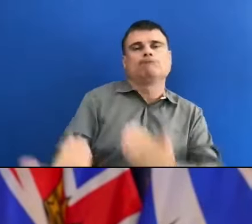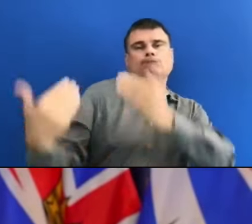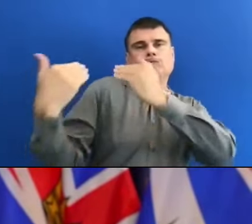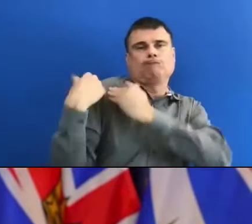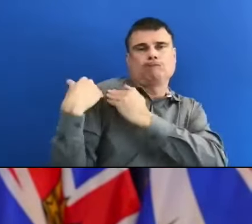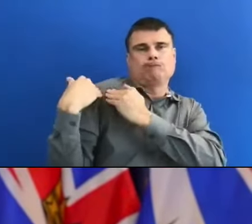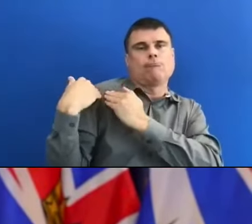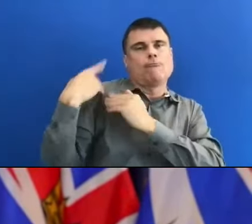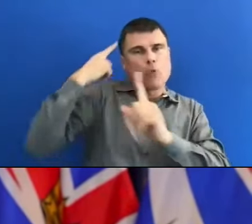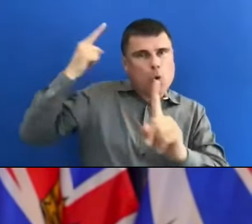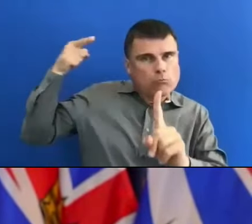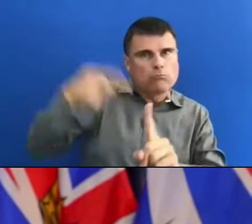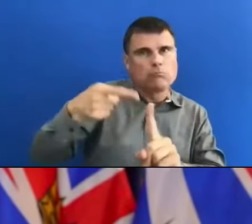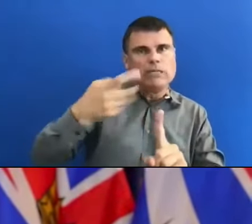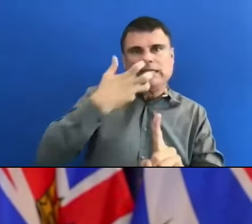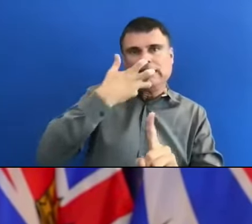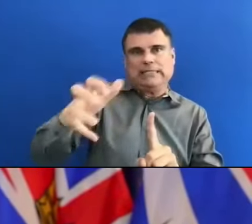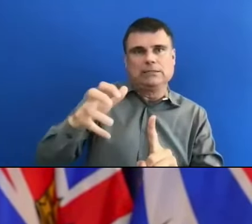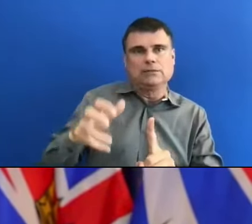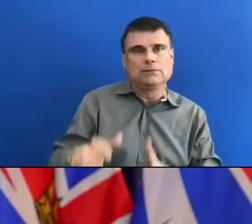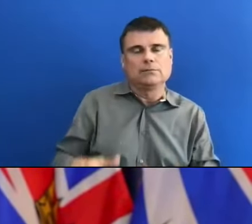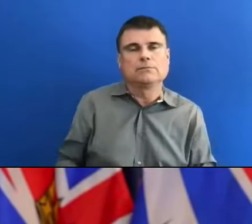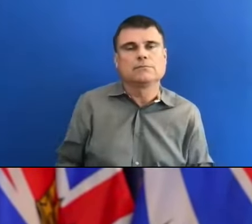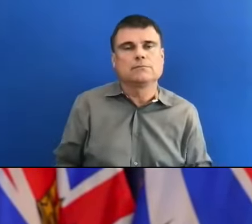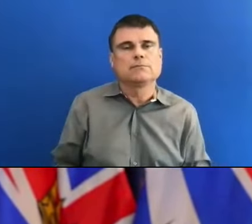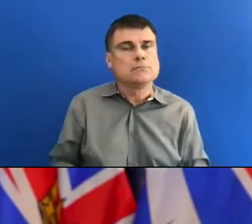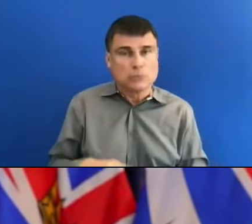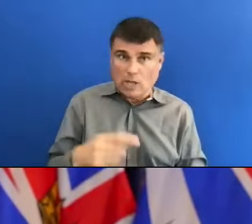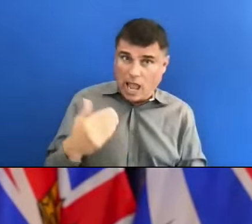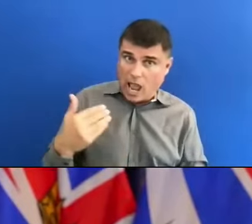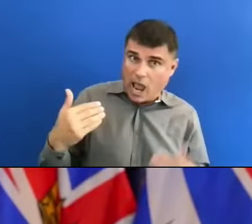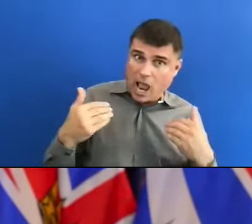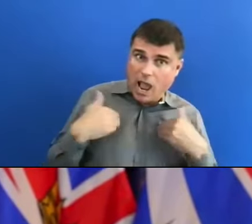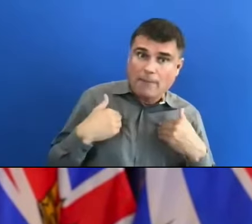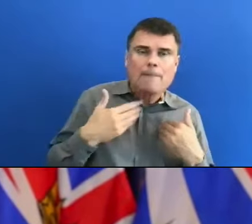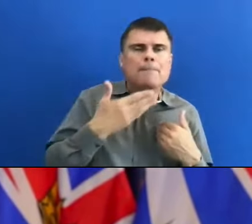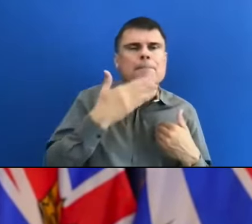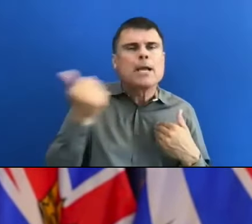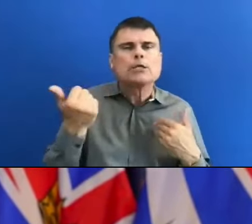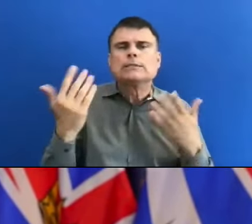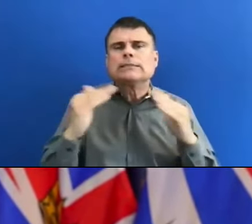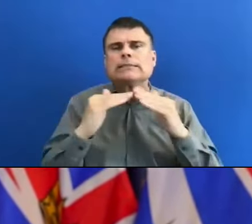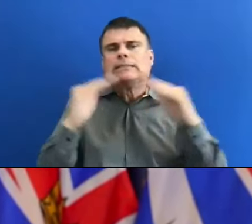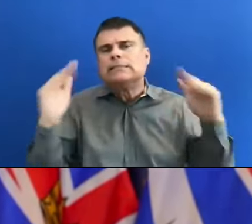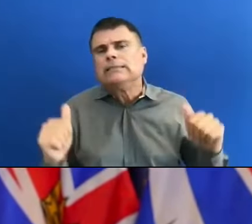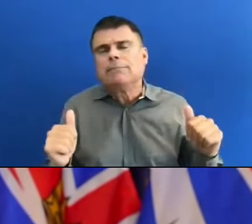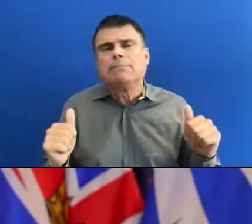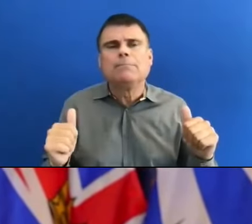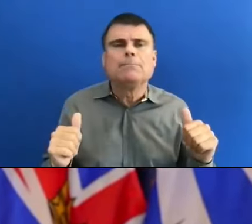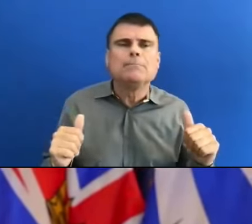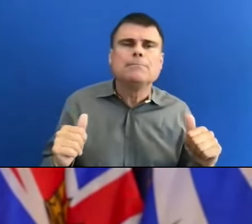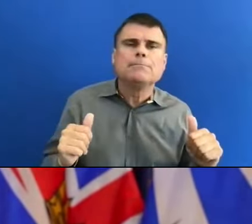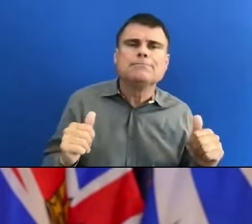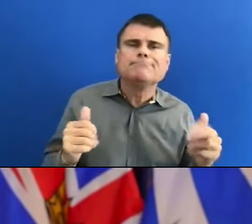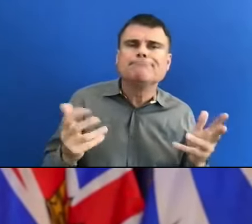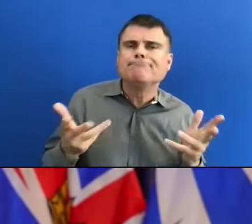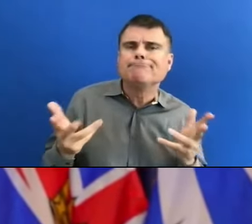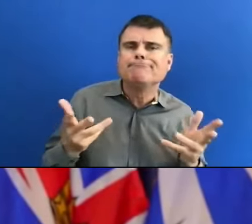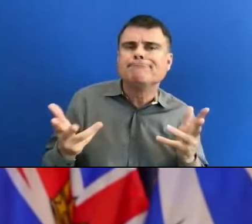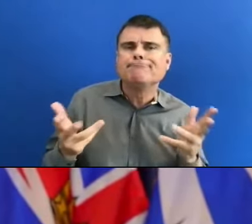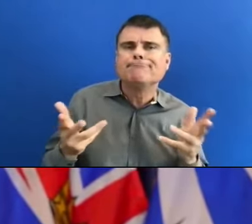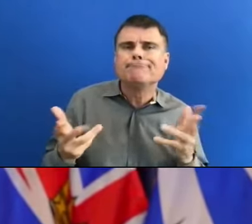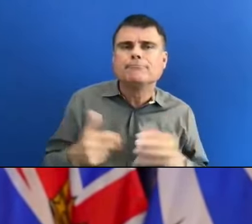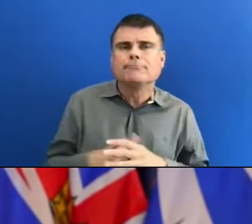emergency in some substances to manage the heat as it sort of cools in the lower mainland but will continue in many other parts of the province?